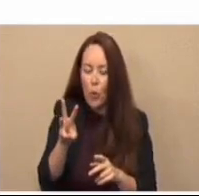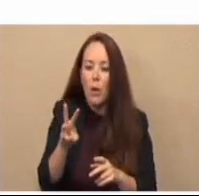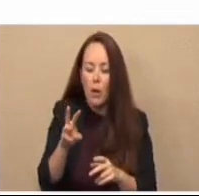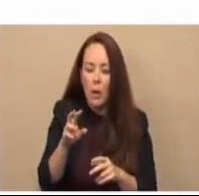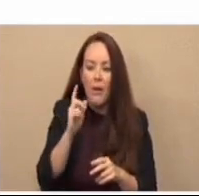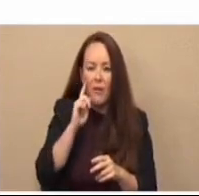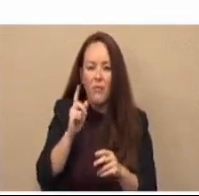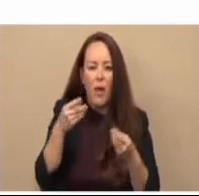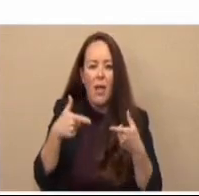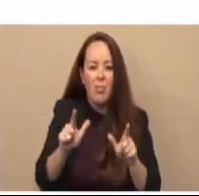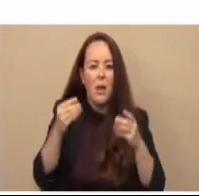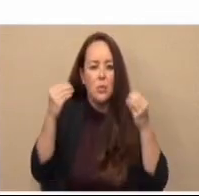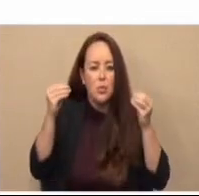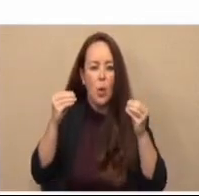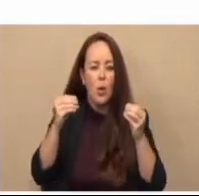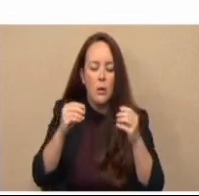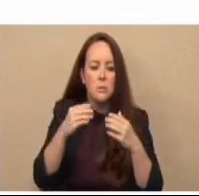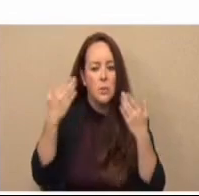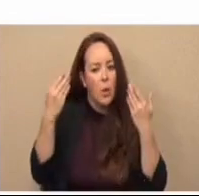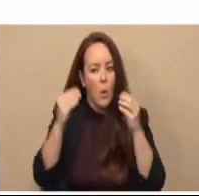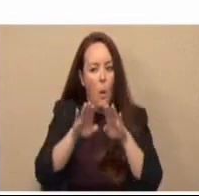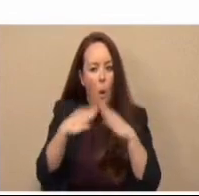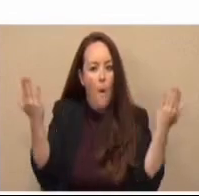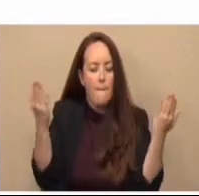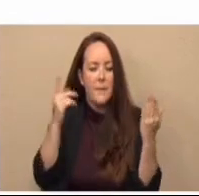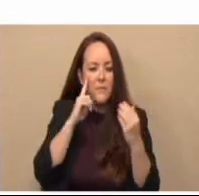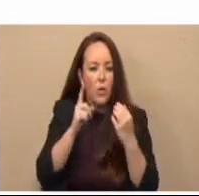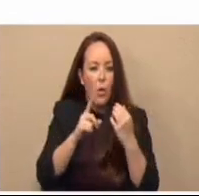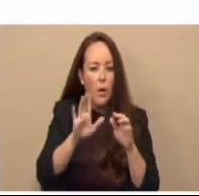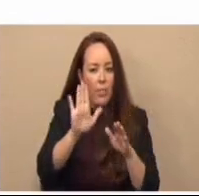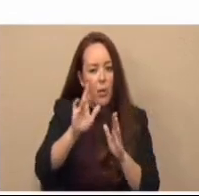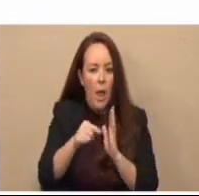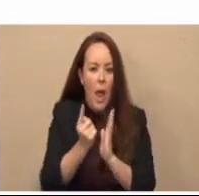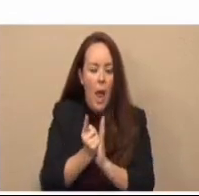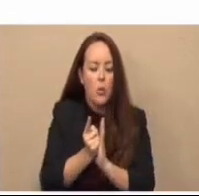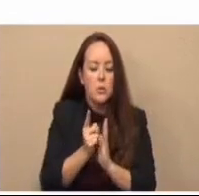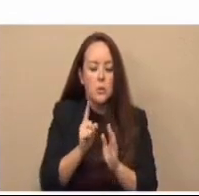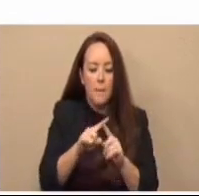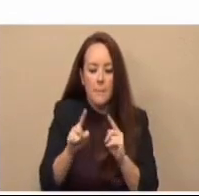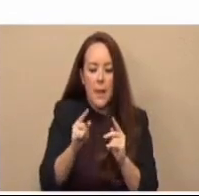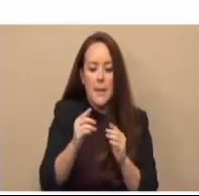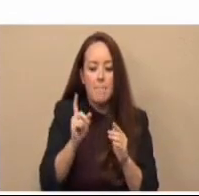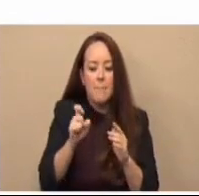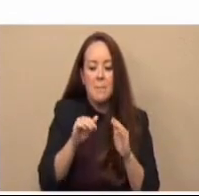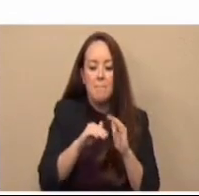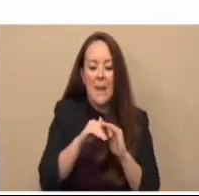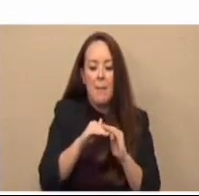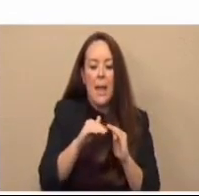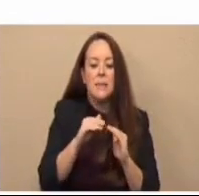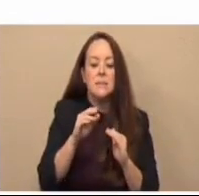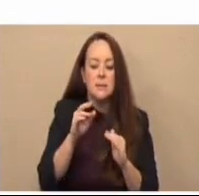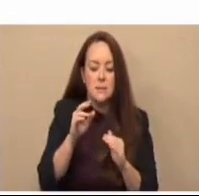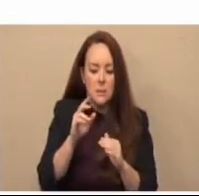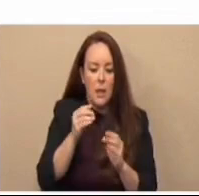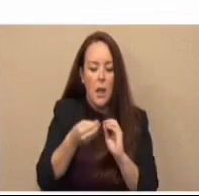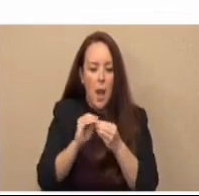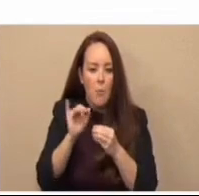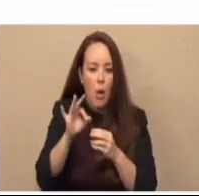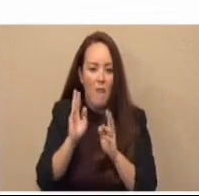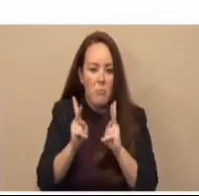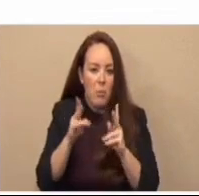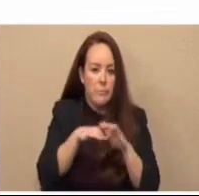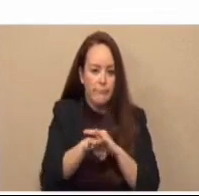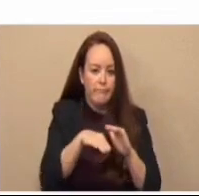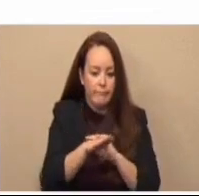stores to remain open for extended hours and minimize the number at one time. We're strongly encouraging